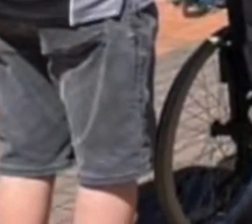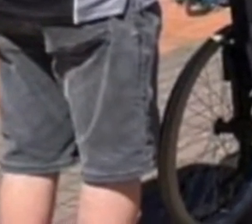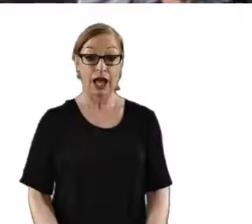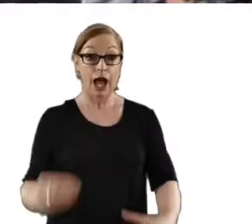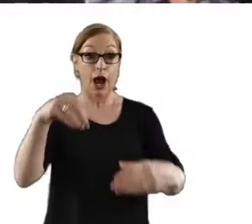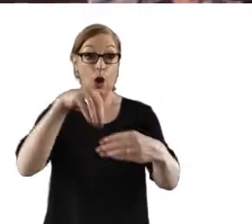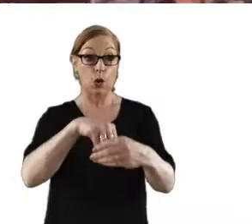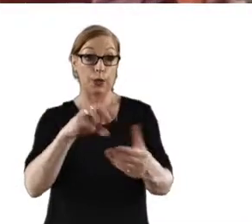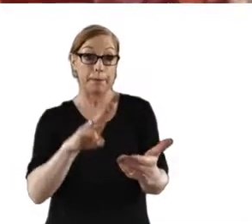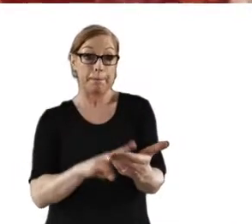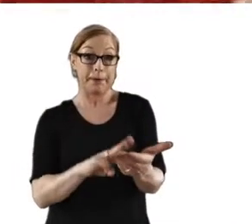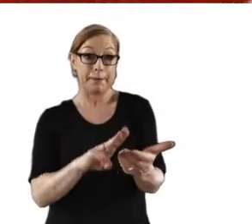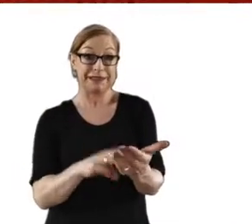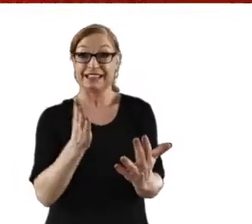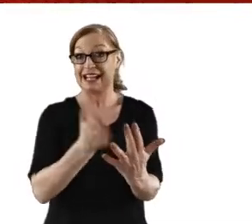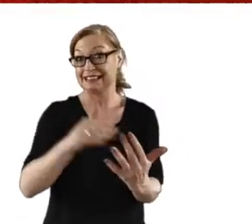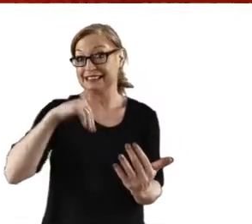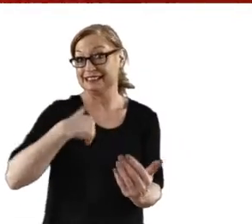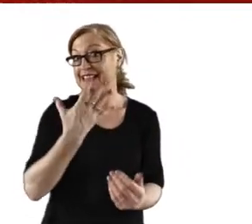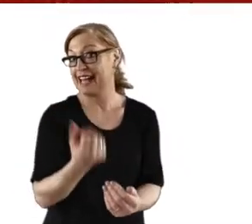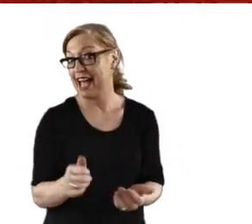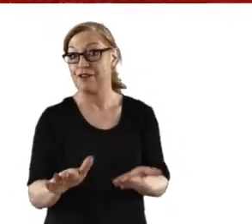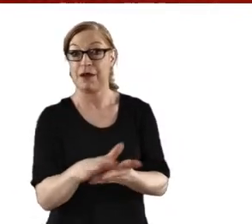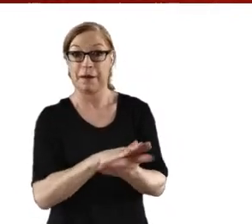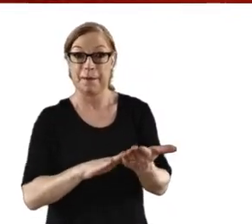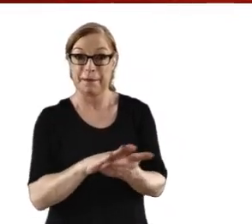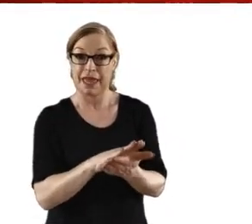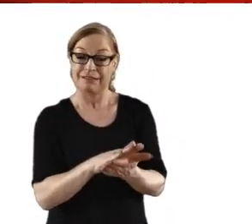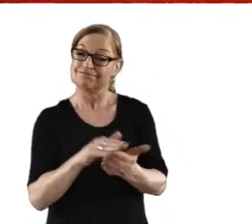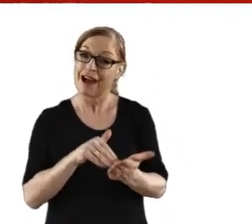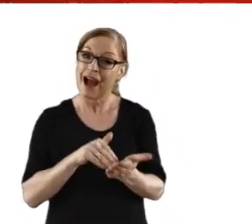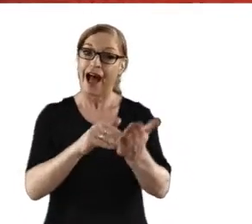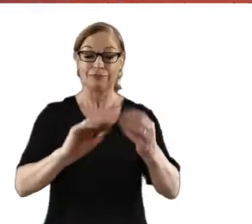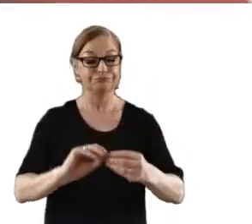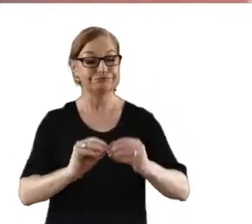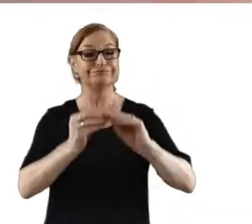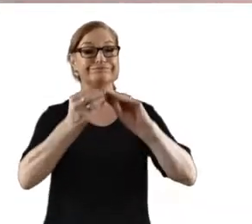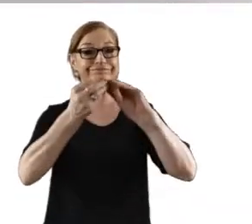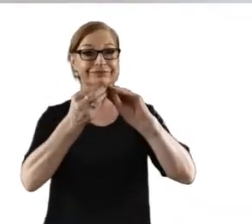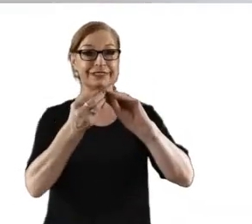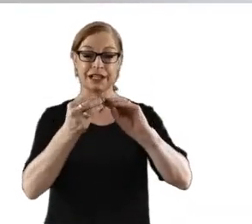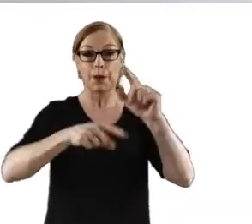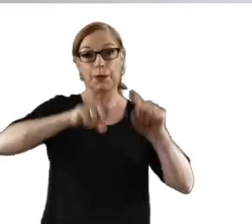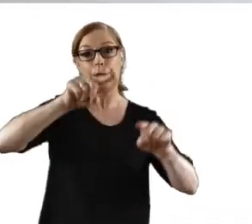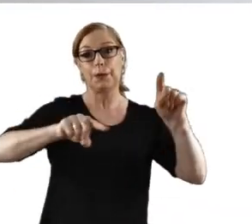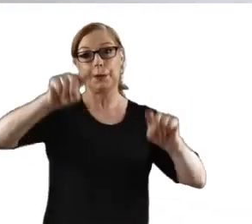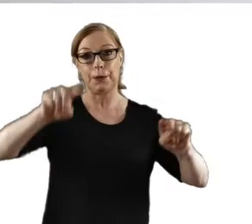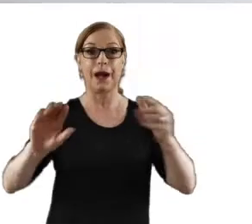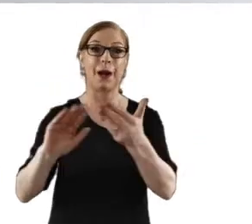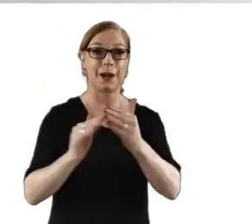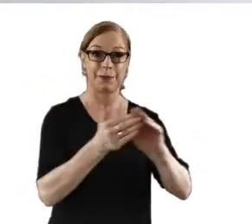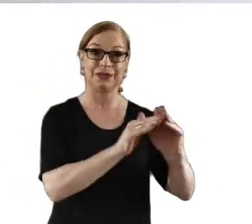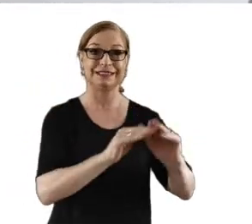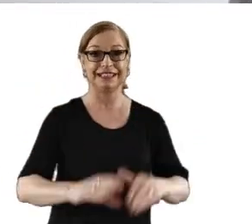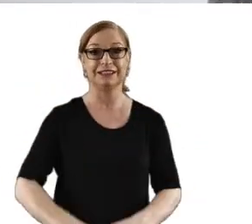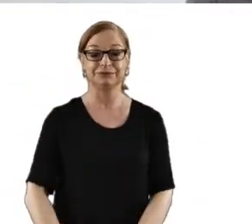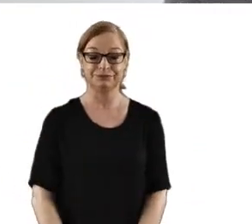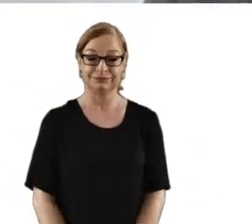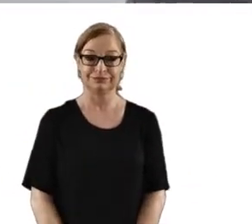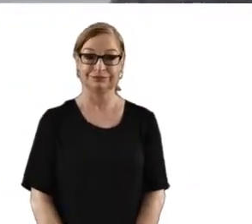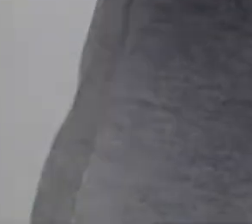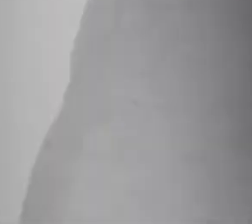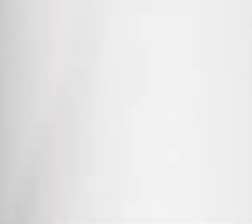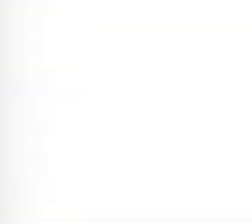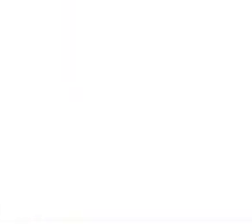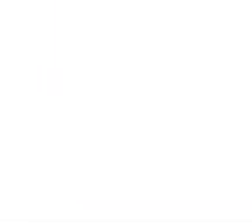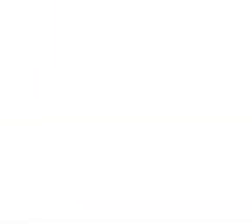By including members who have access needs, Toastmasters are helping create a richer and more diverse community.